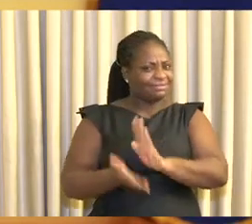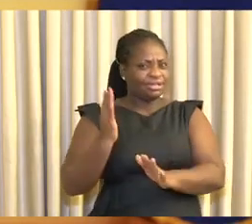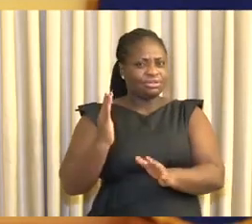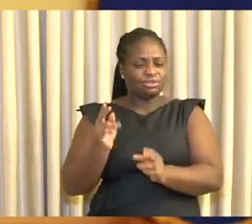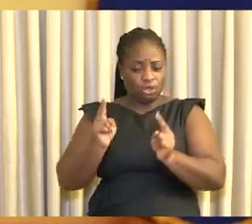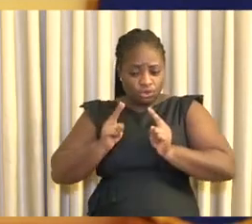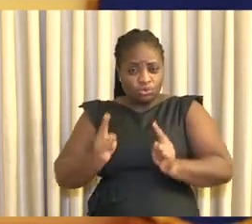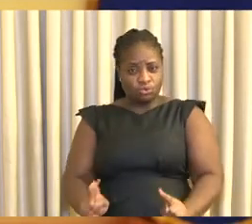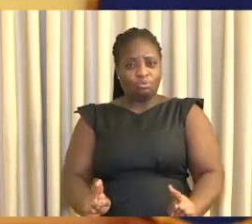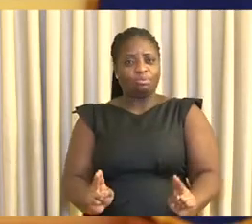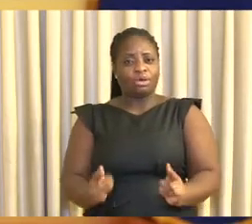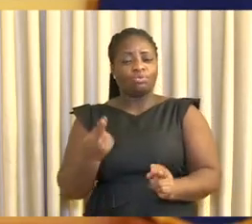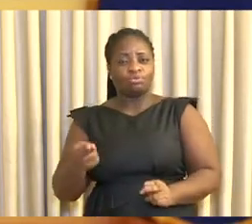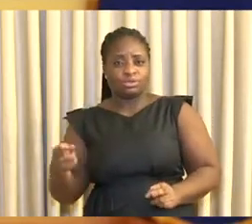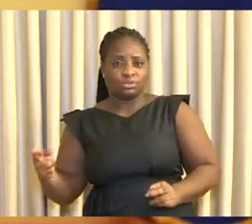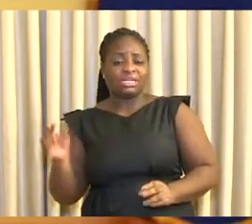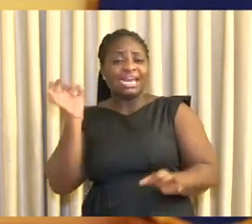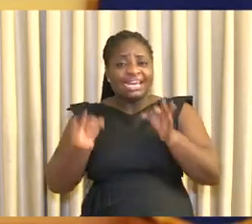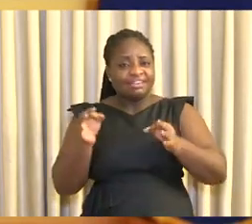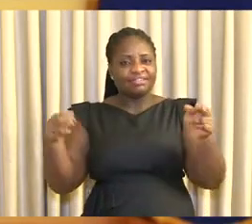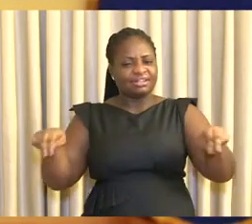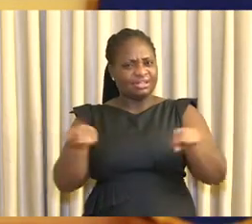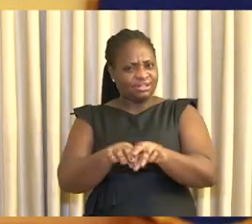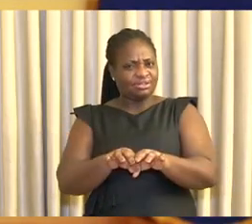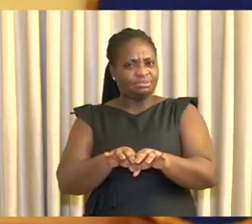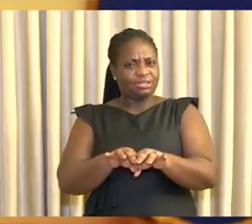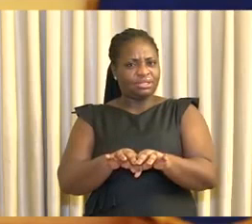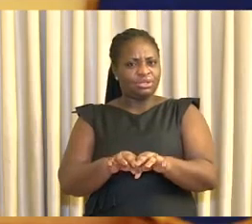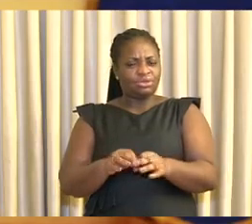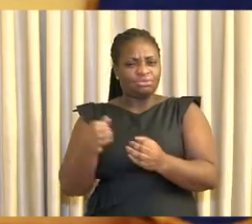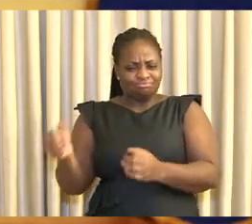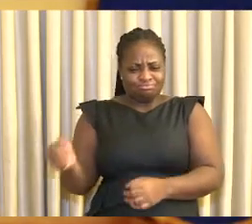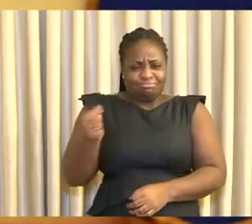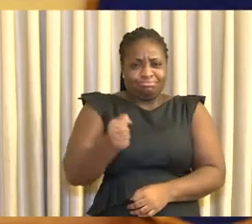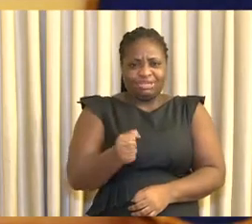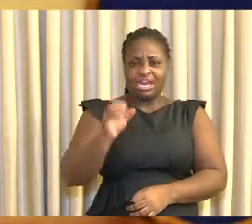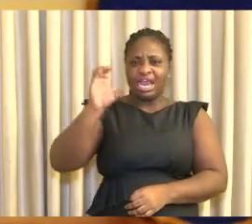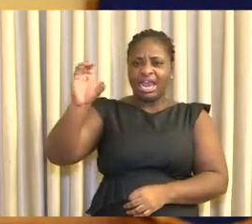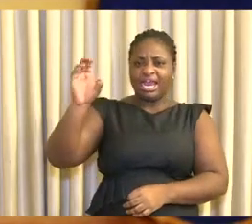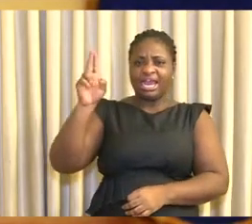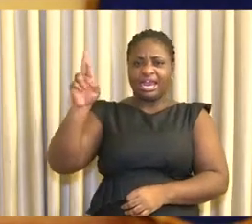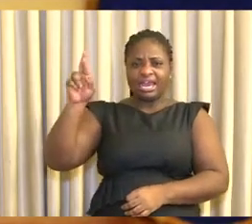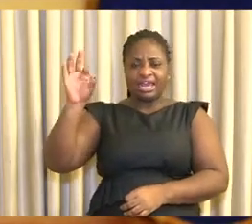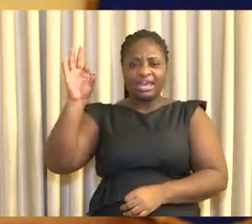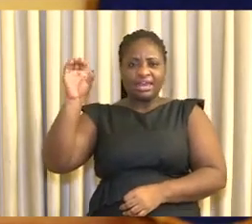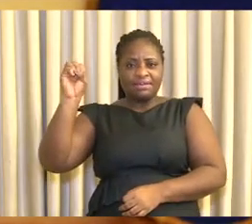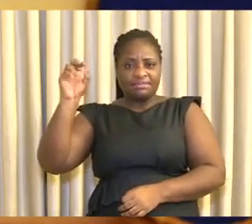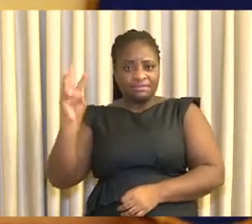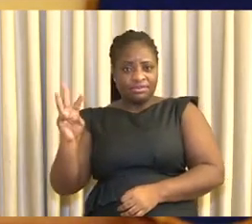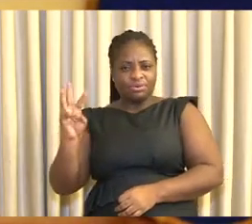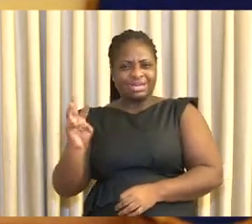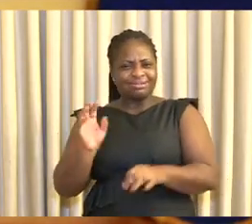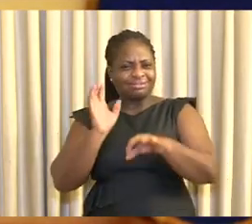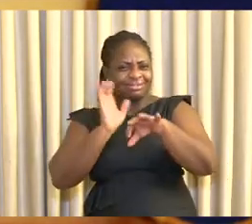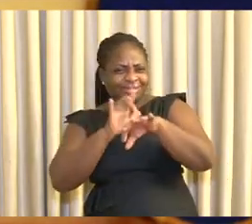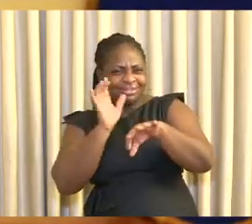and logistical resources if necessary to cordon, impose a curfew, trace, test and treat infected